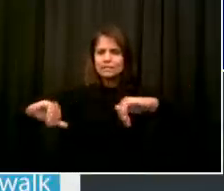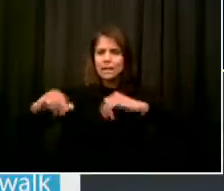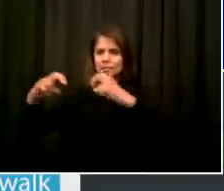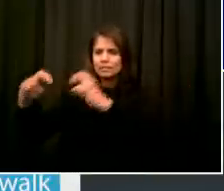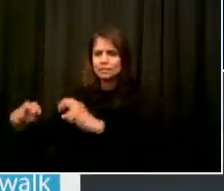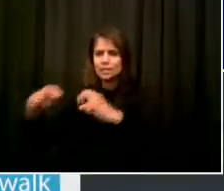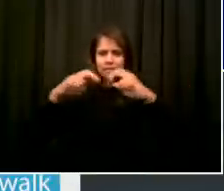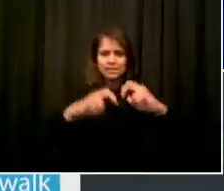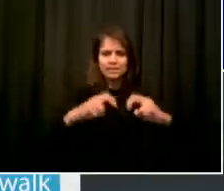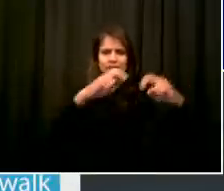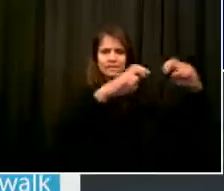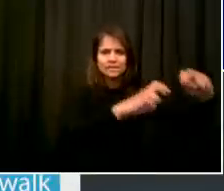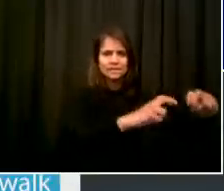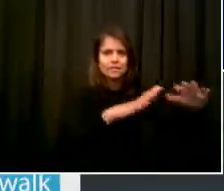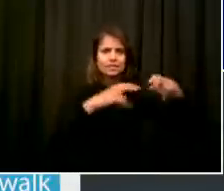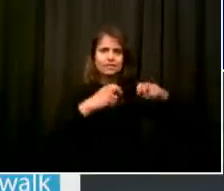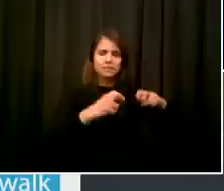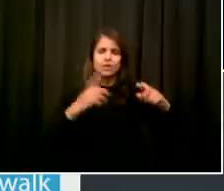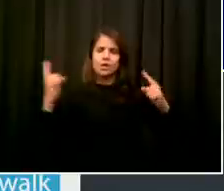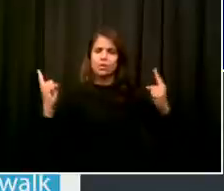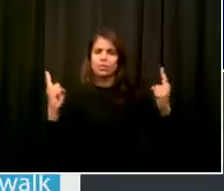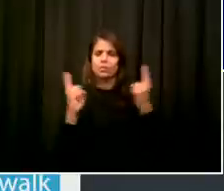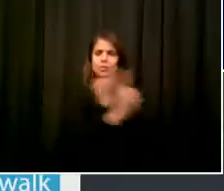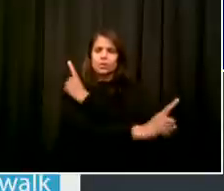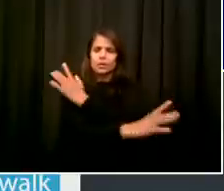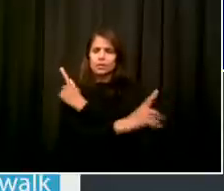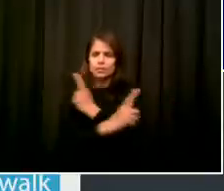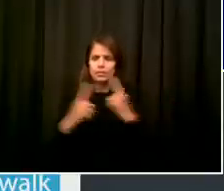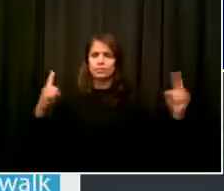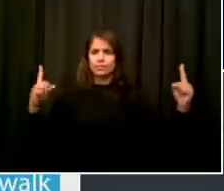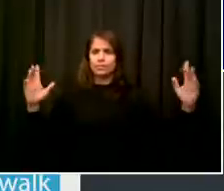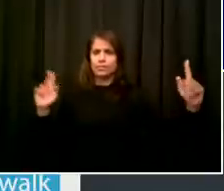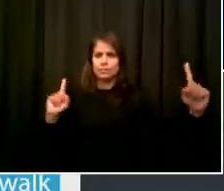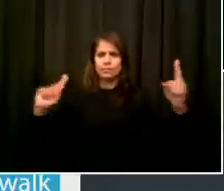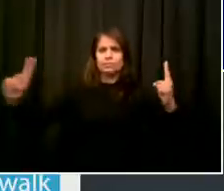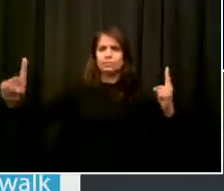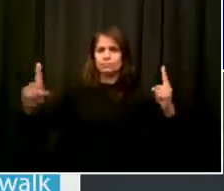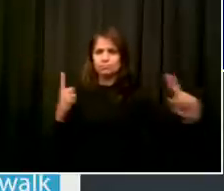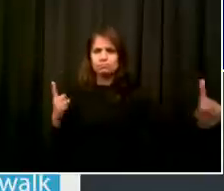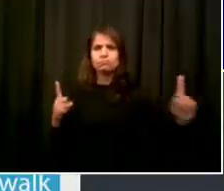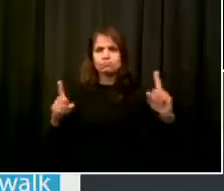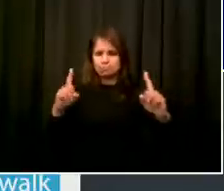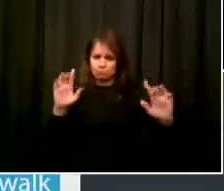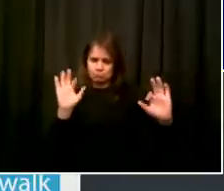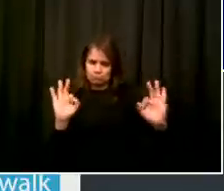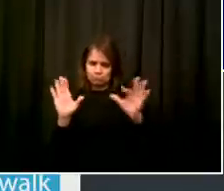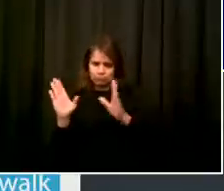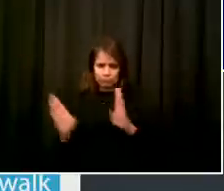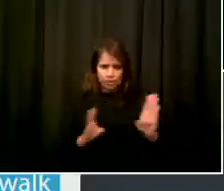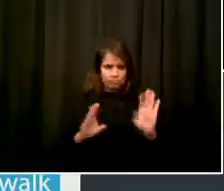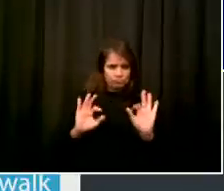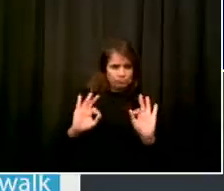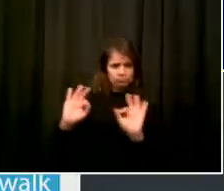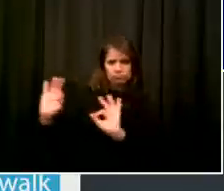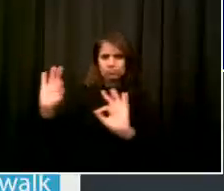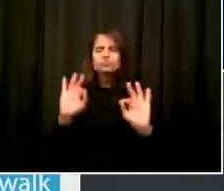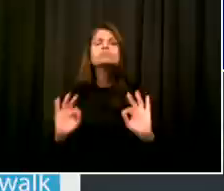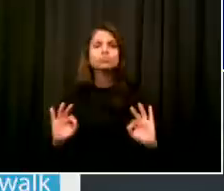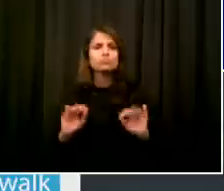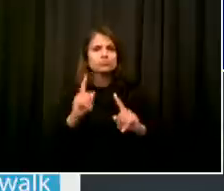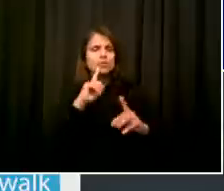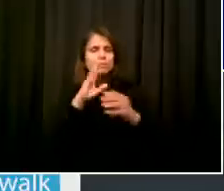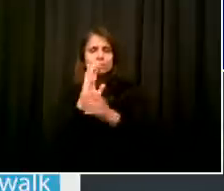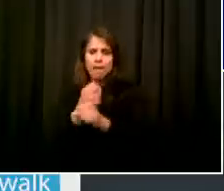as simple and affordable a setup as we could, while particularly being sure in street space that it's done safely. And we'll just jump to the next